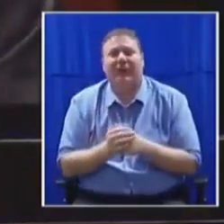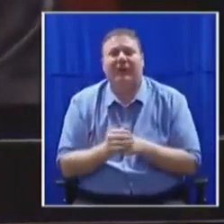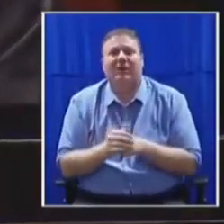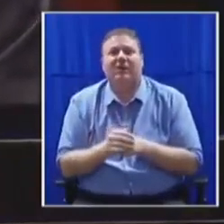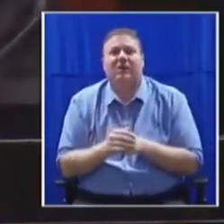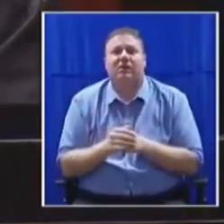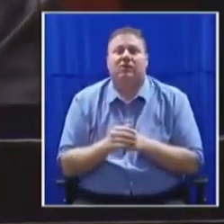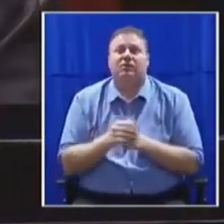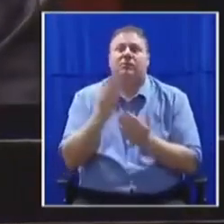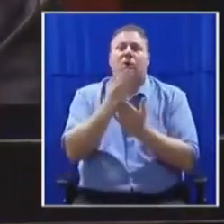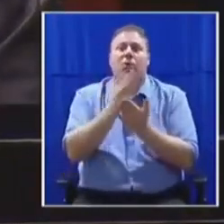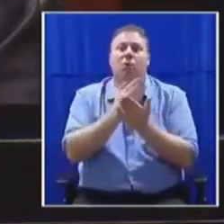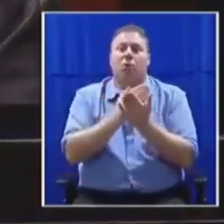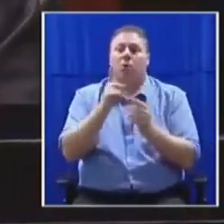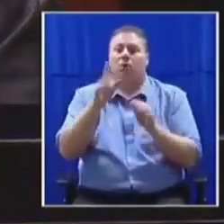order honorable members